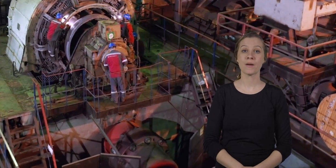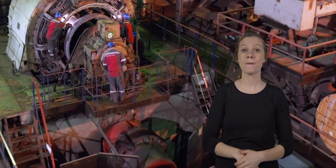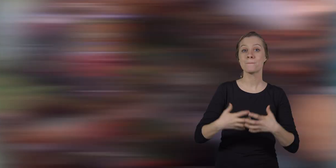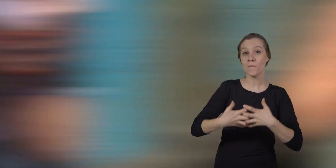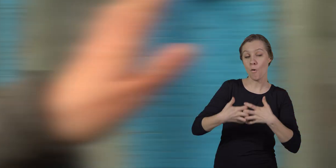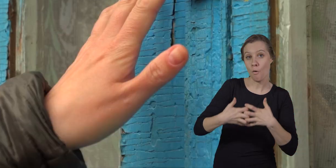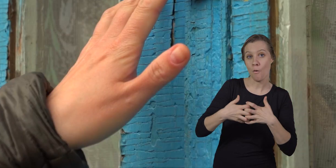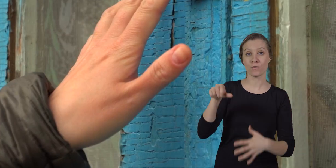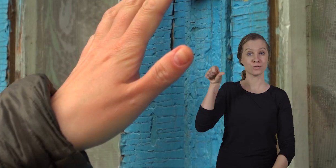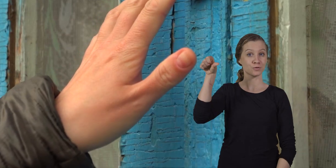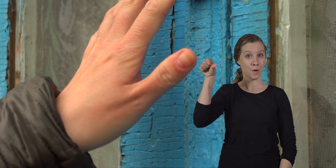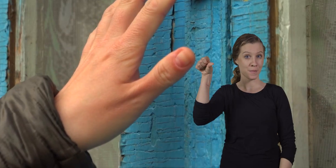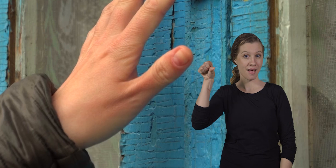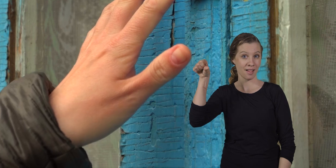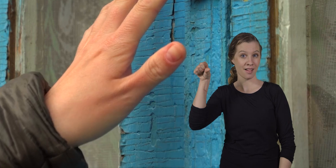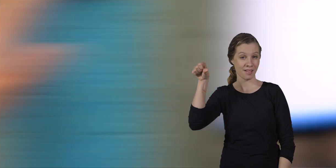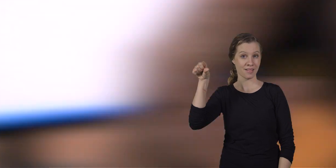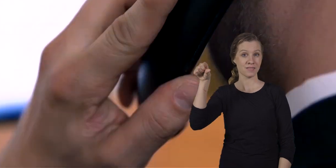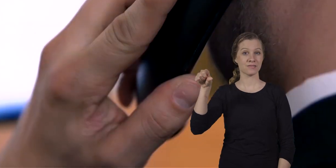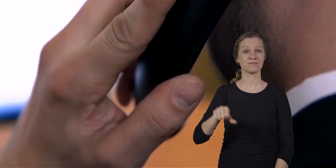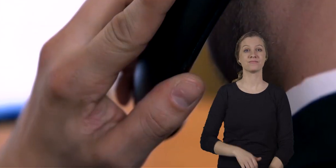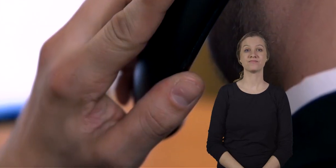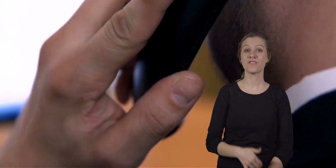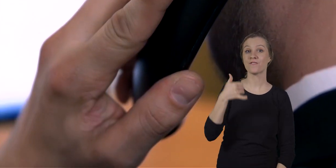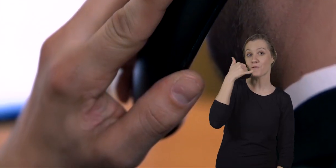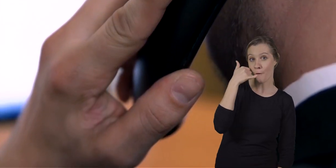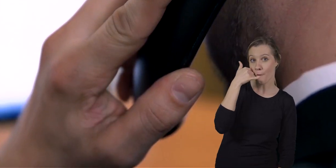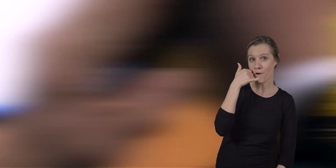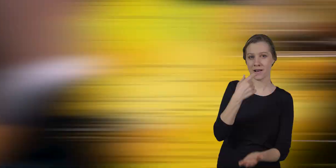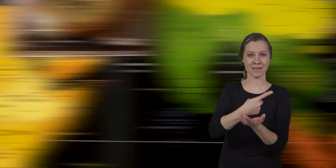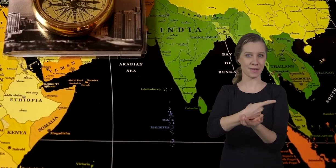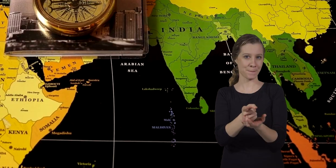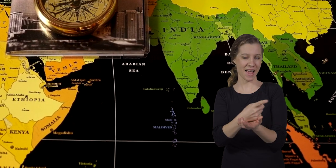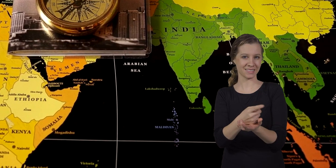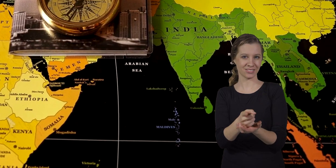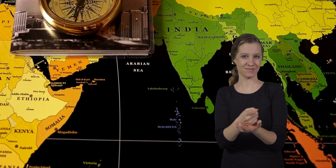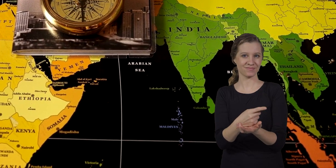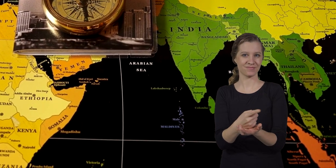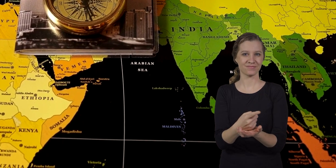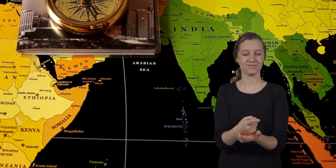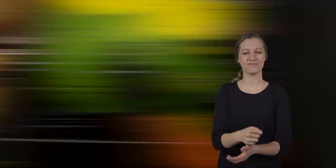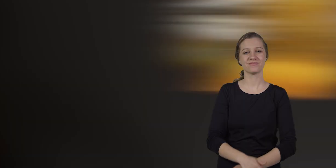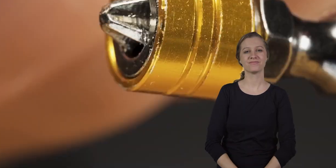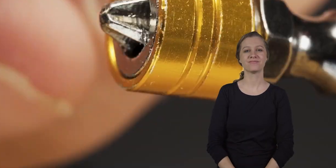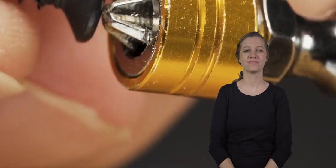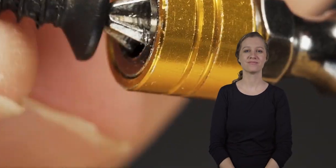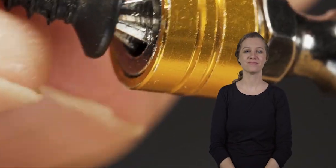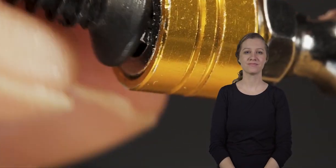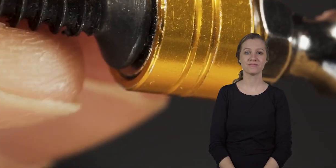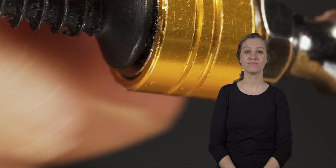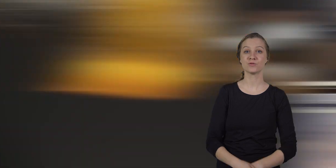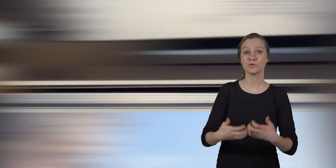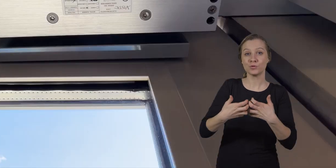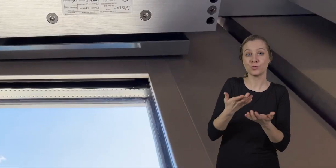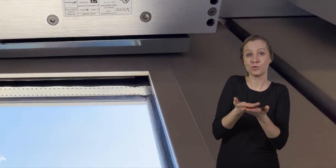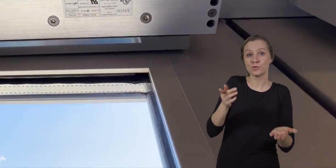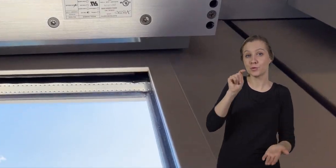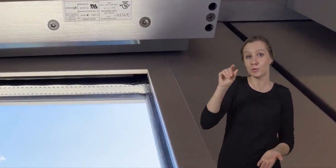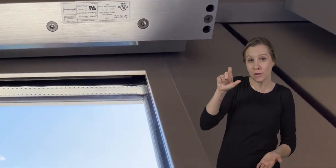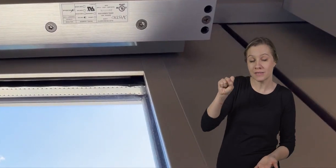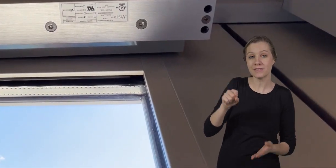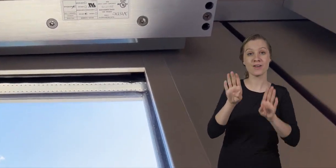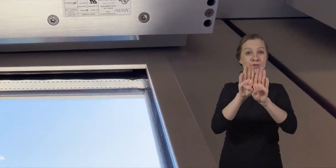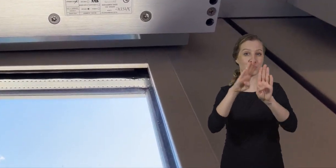doorbells phones compasses tools and